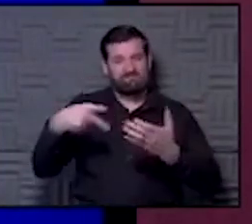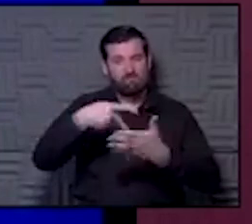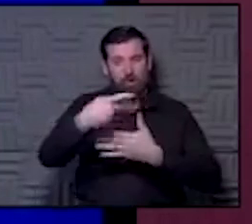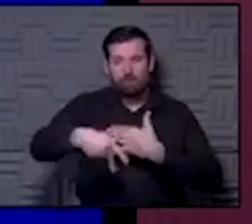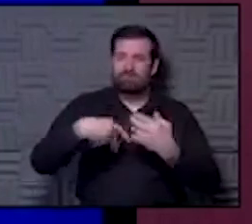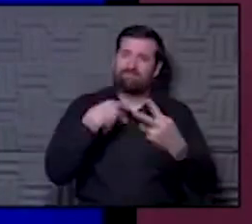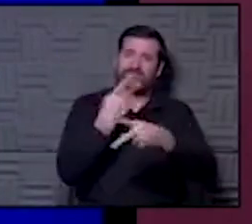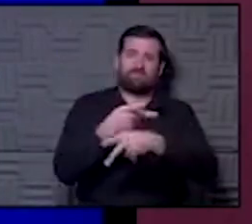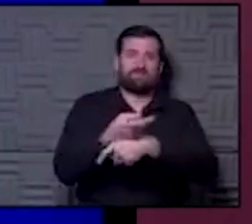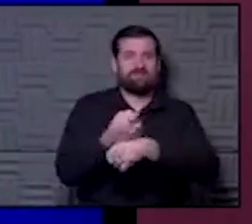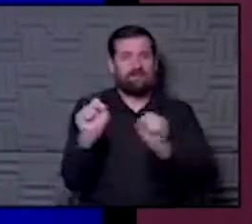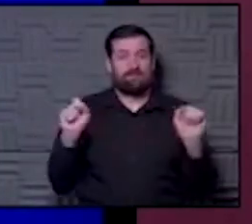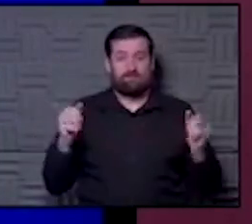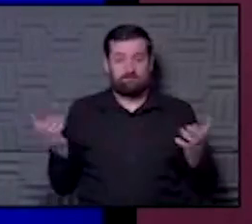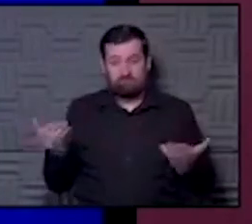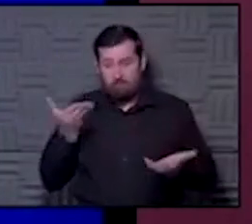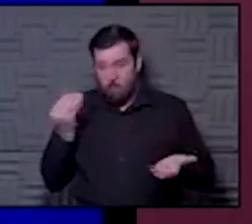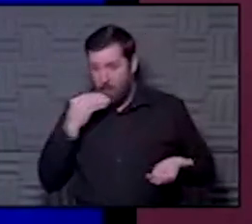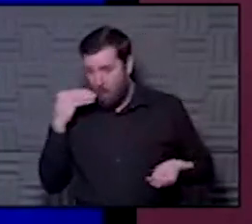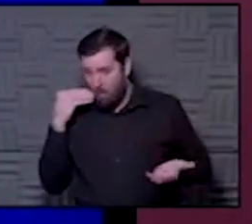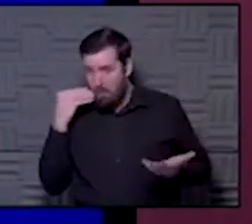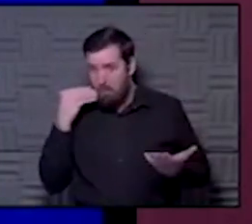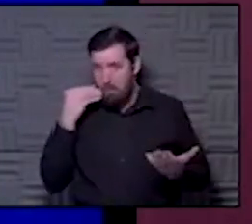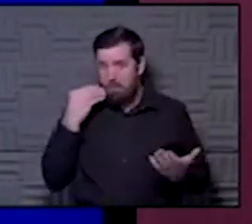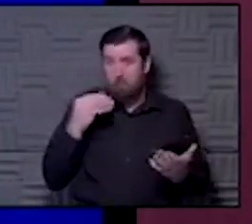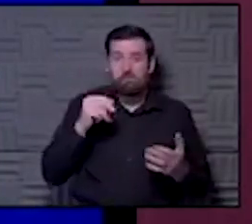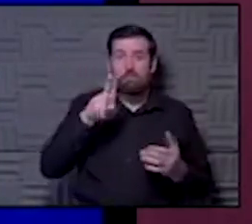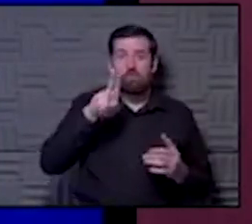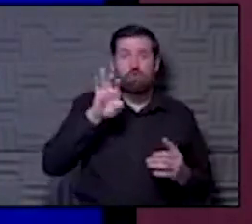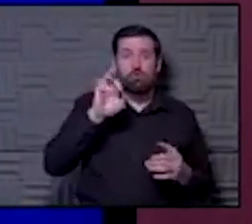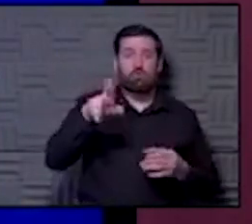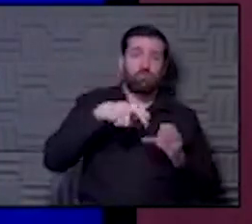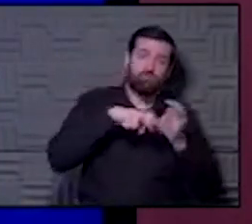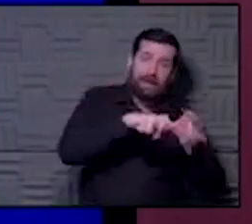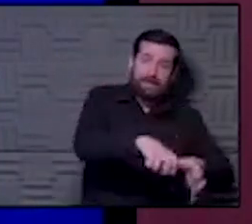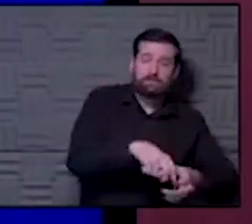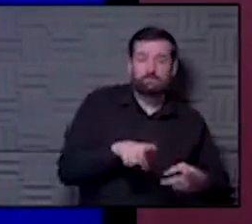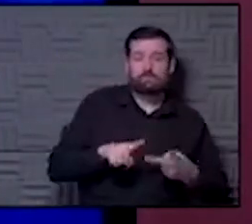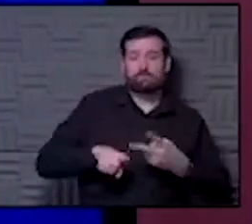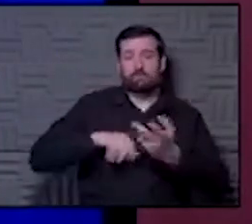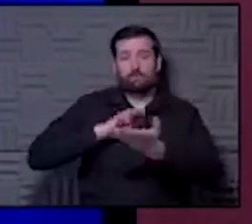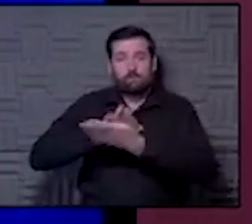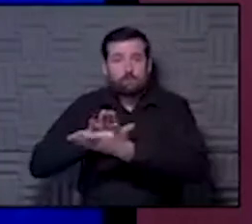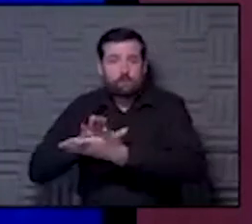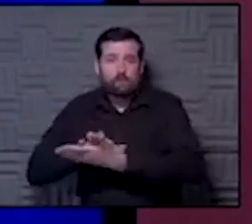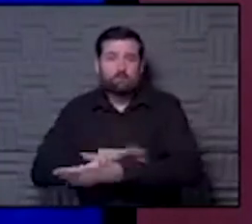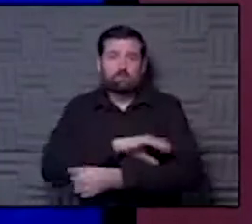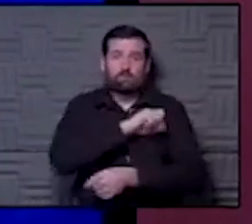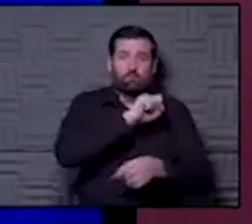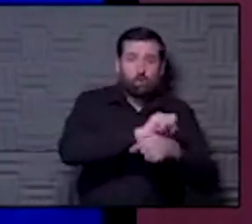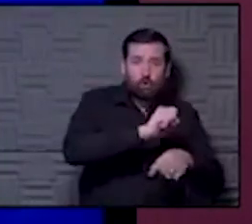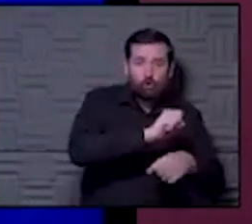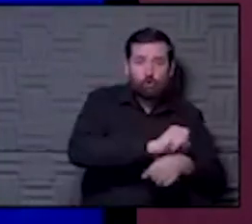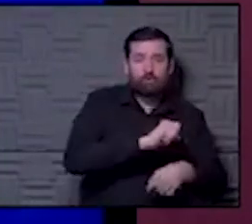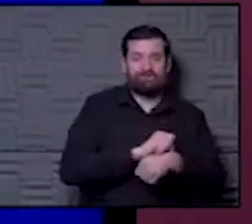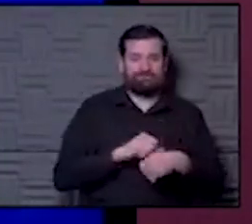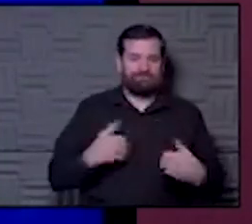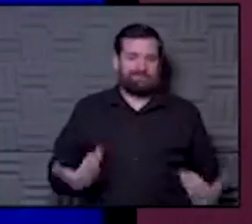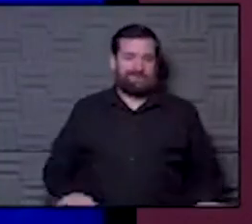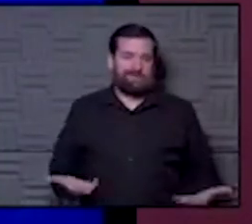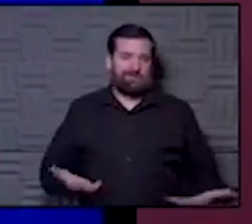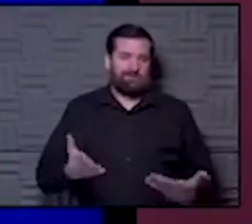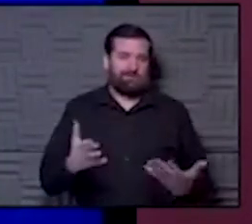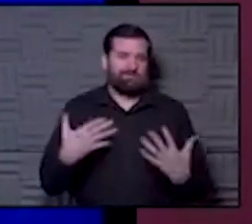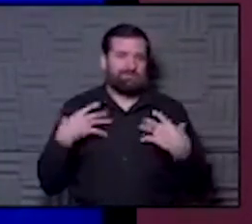keep you safe. Whether you're at home, you're in an Uber ride, you're in a school, you're at work, you're right here in the health